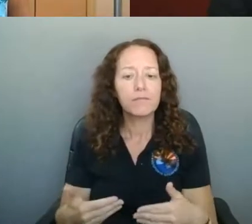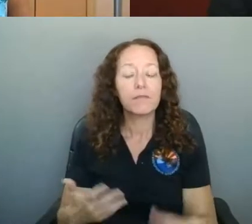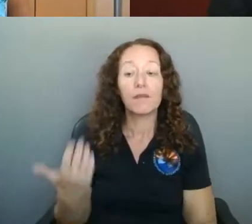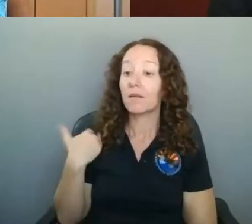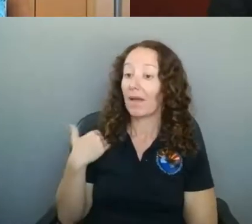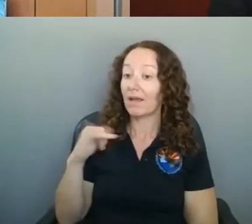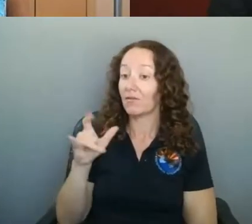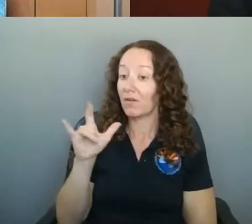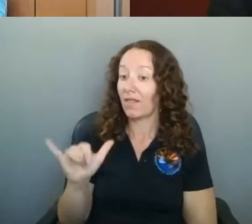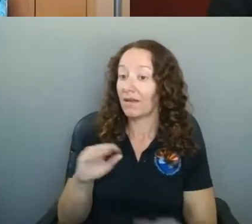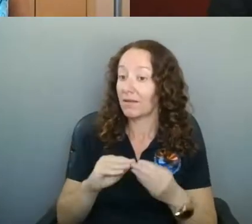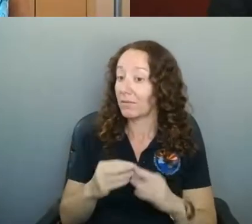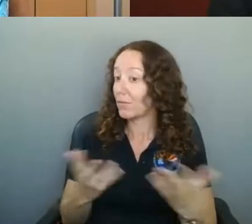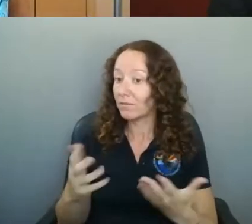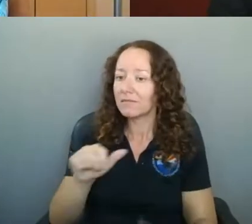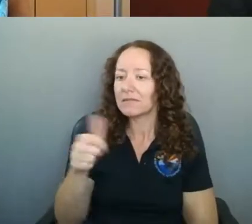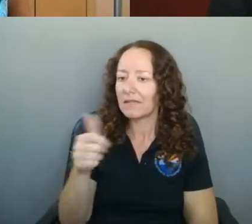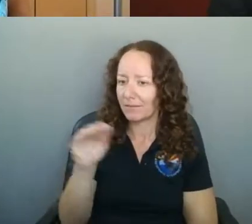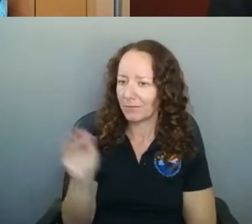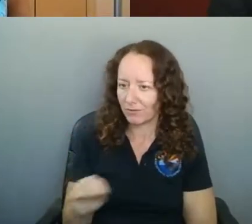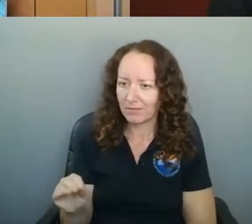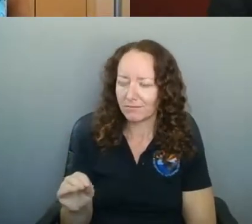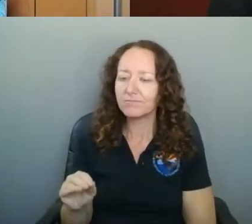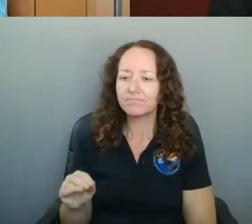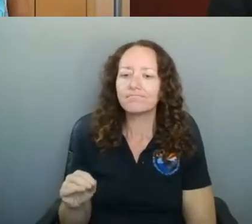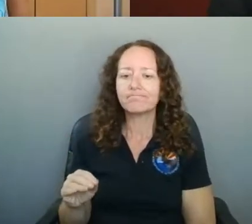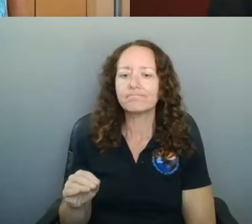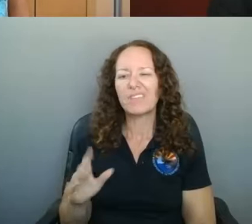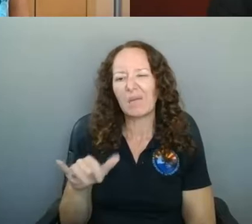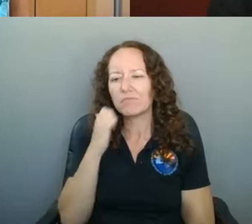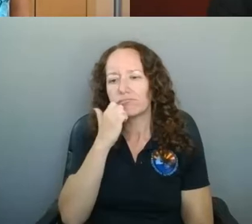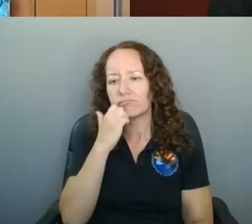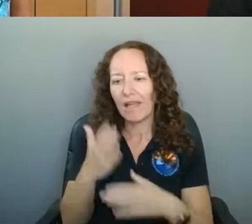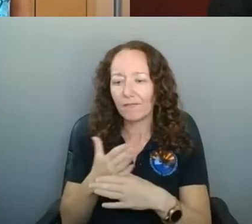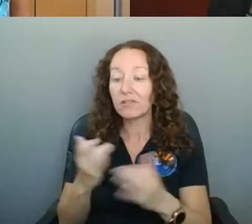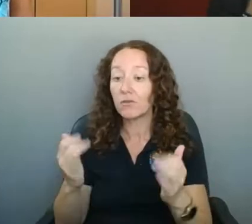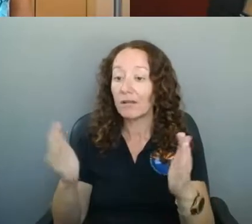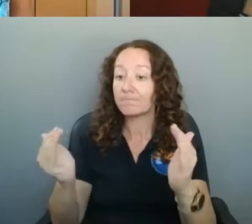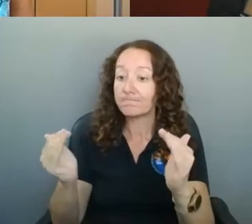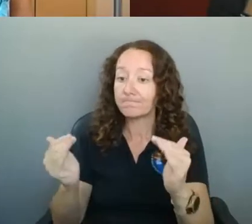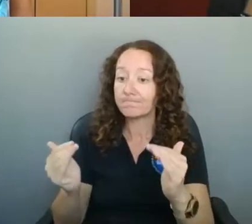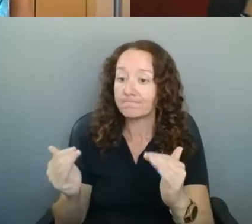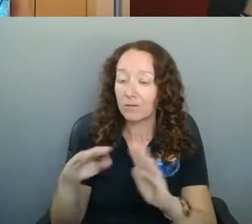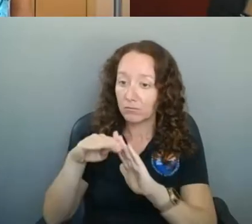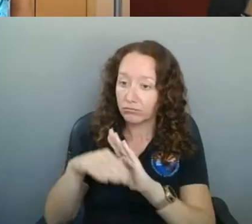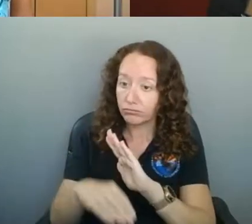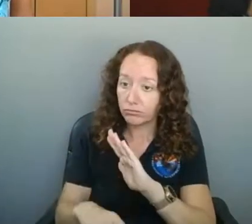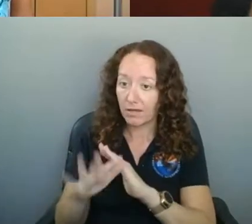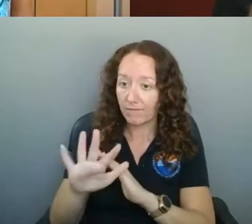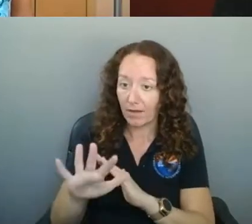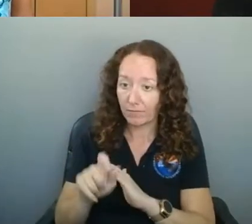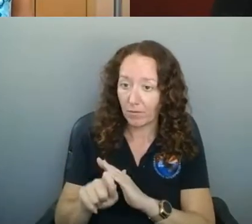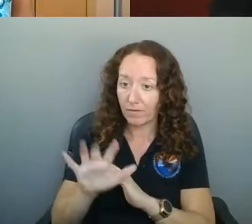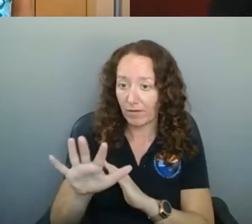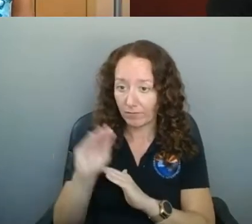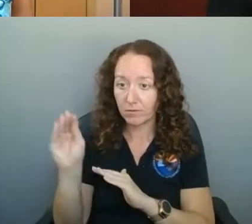we were at 10% for a little while on a daily average. Now we're down to 5.5%. So if we keep working